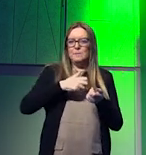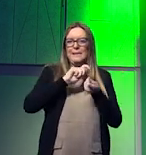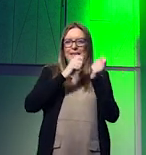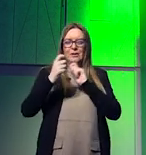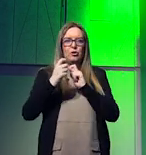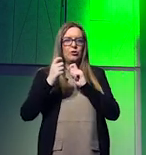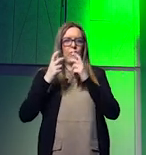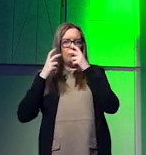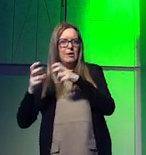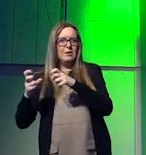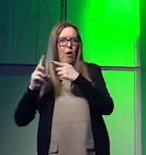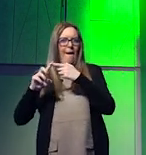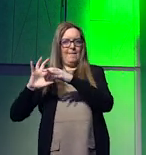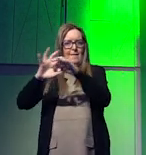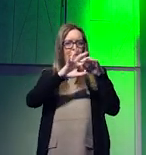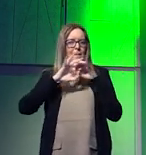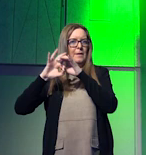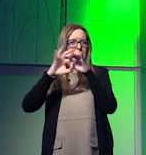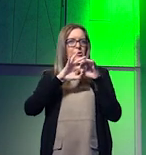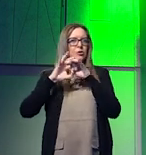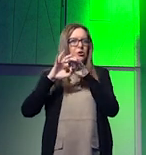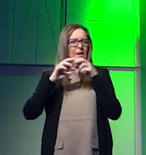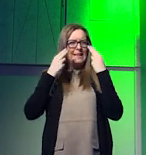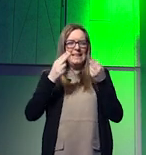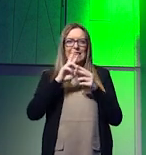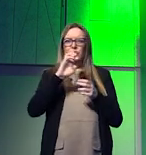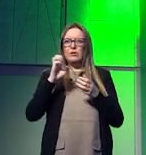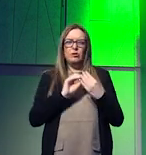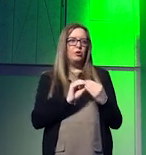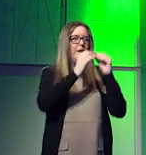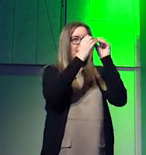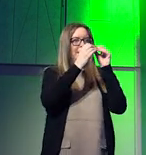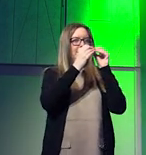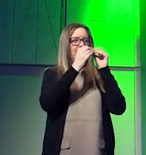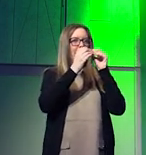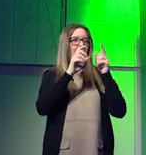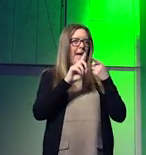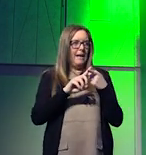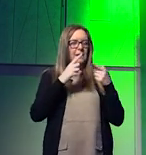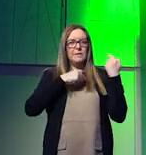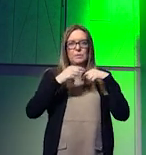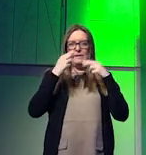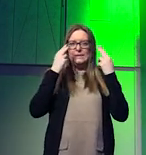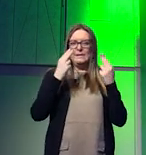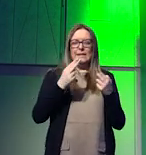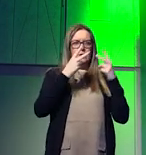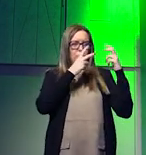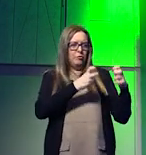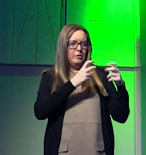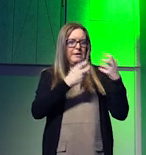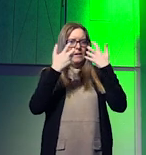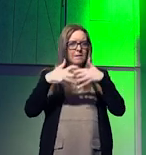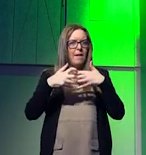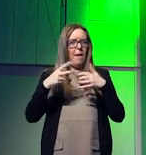It needs to include regeneration, including on sites of extraction, as well as debt relief, research and technology